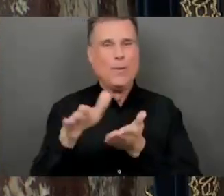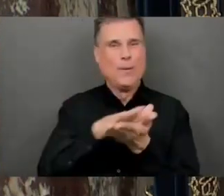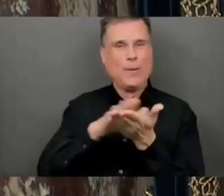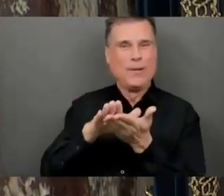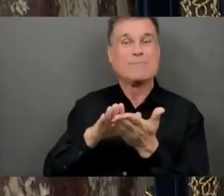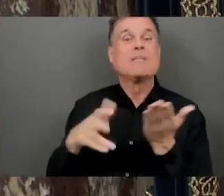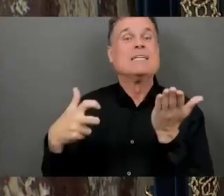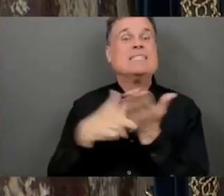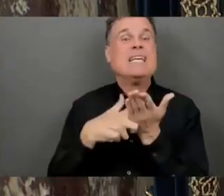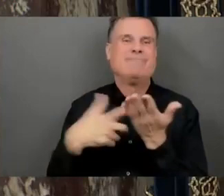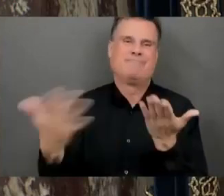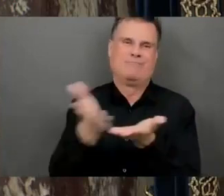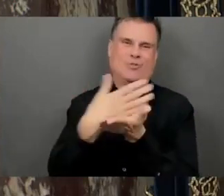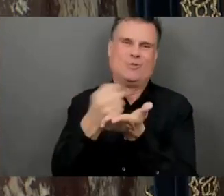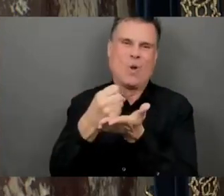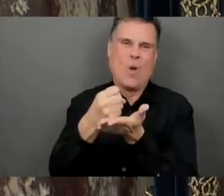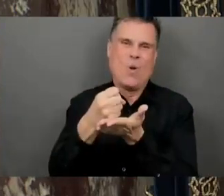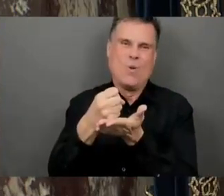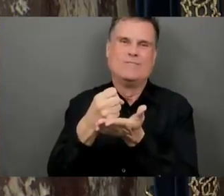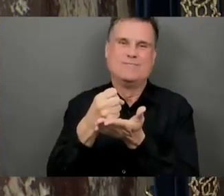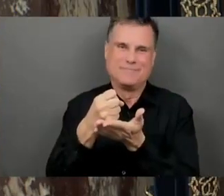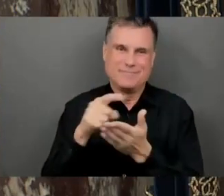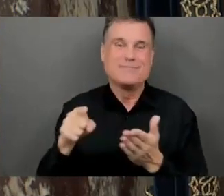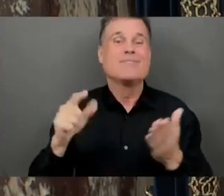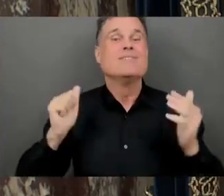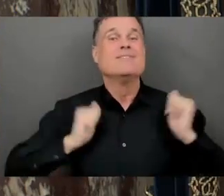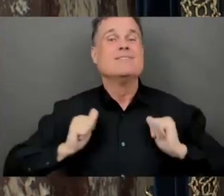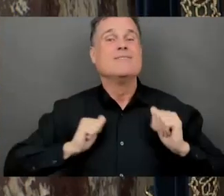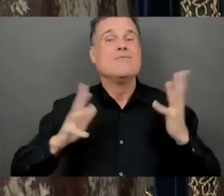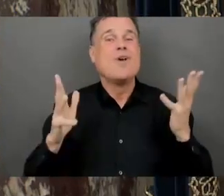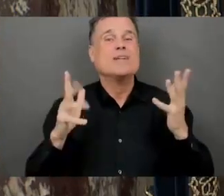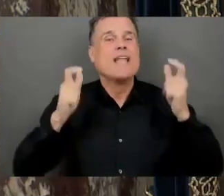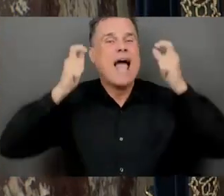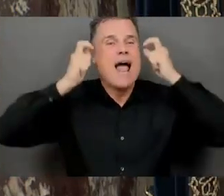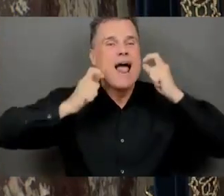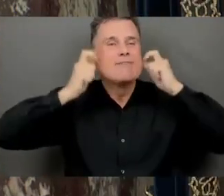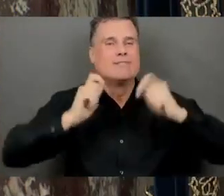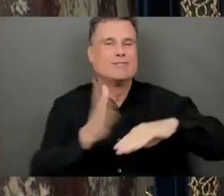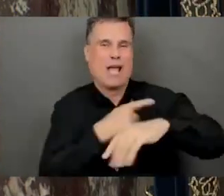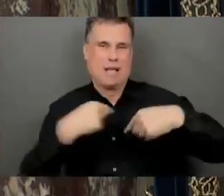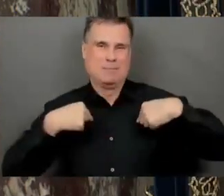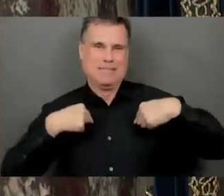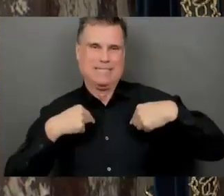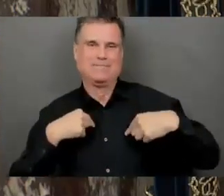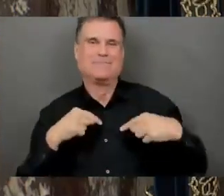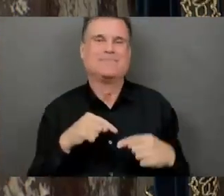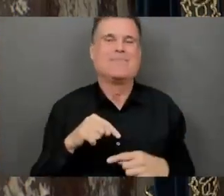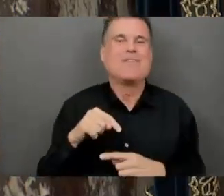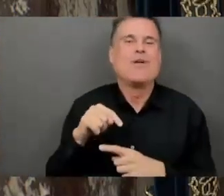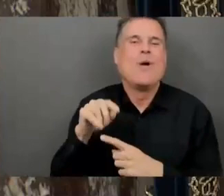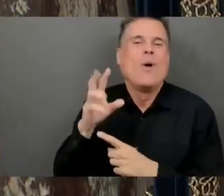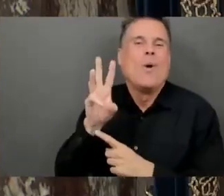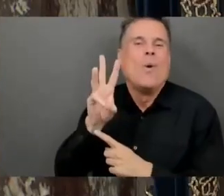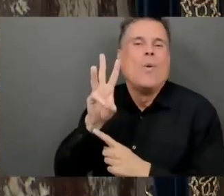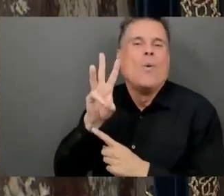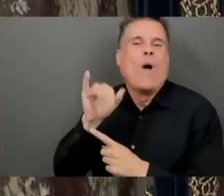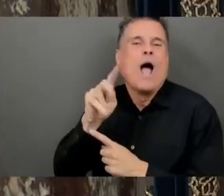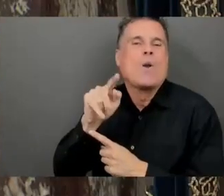of Elvis Presley's Burning Love. If anyone would like to e-transfer their donations,